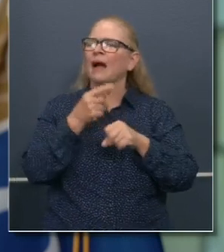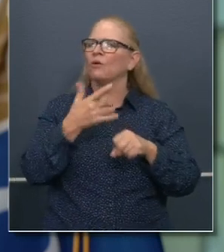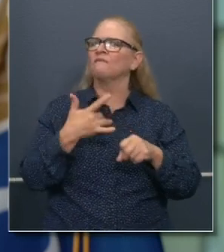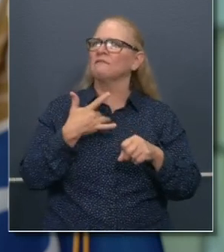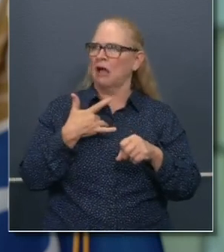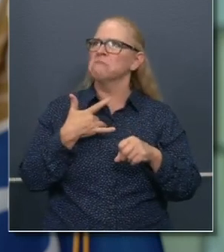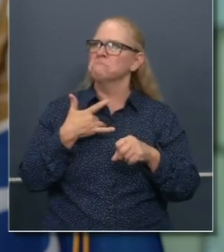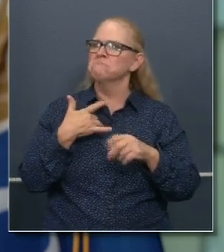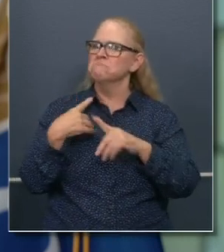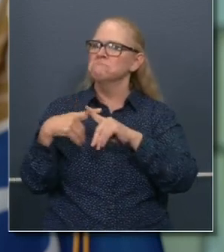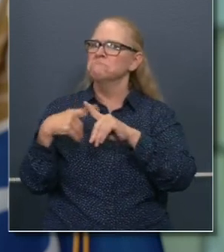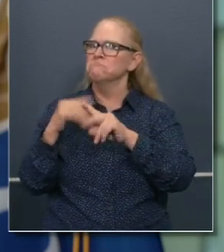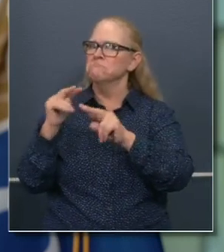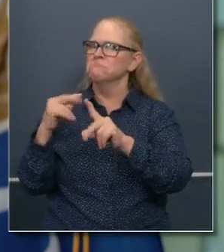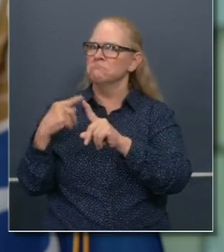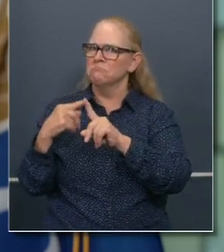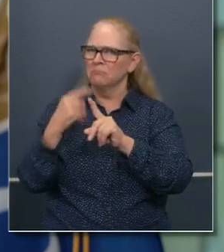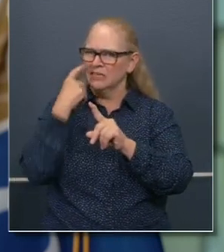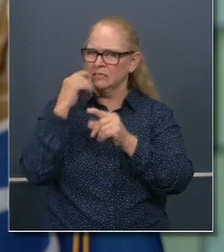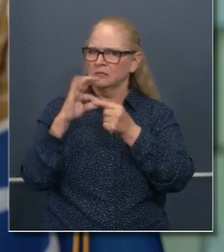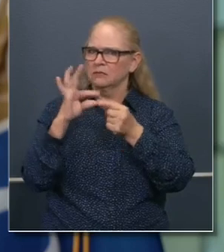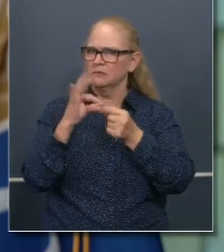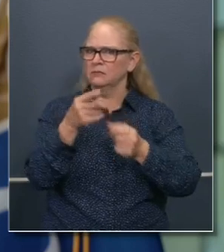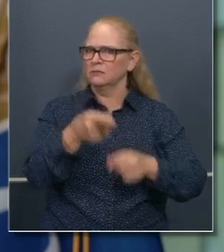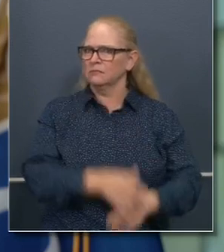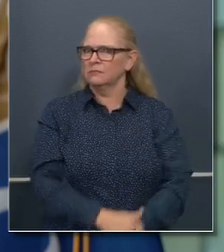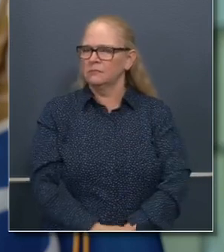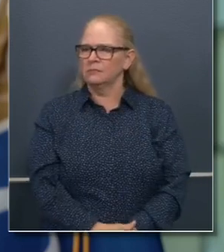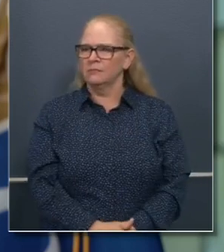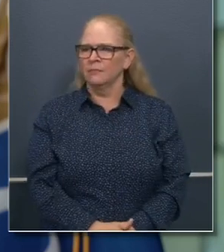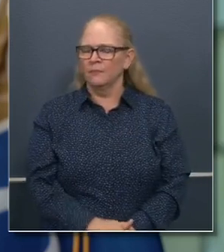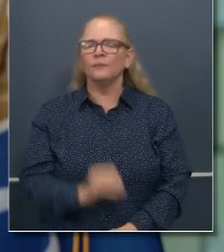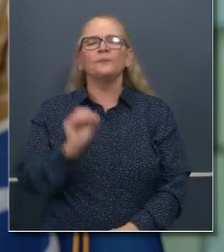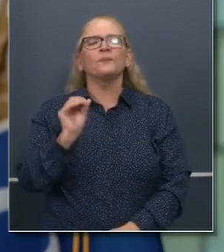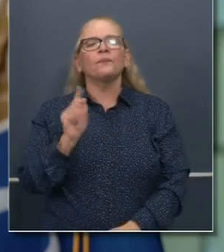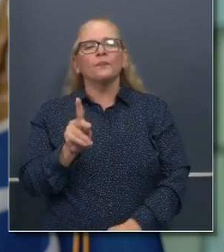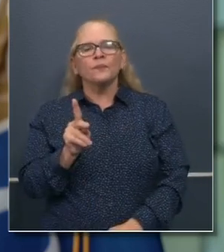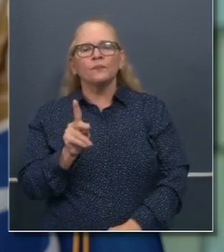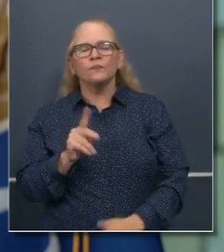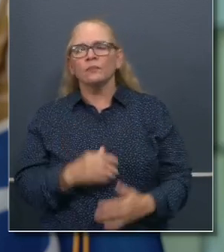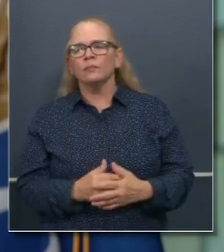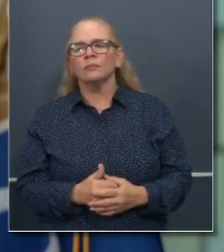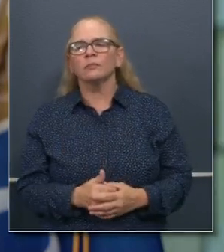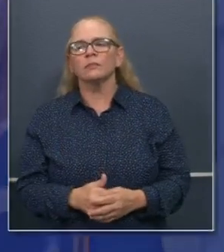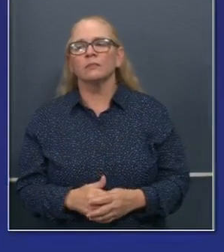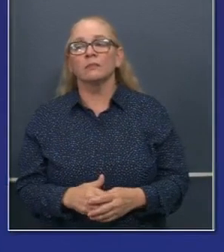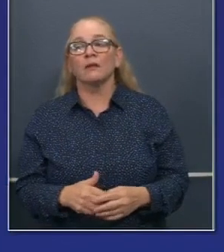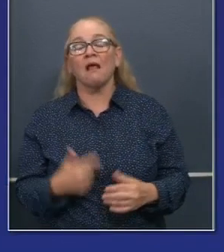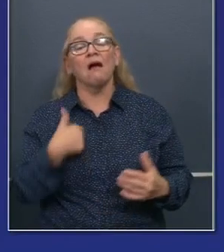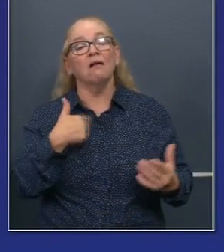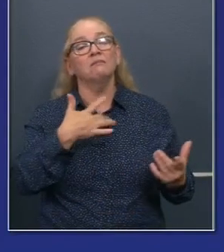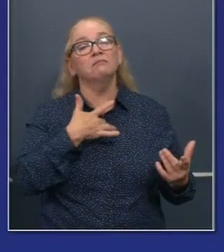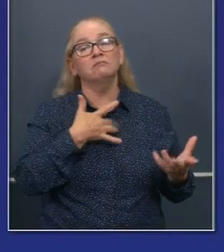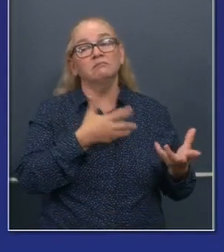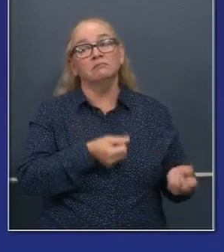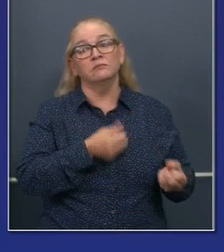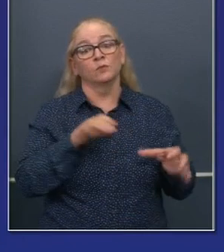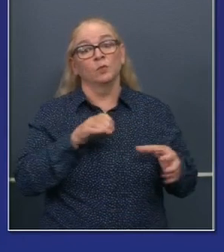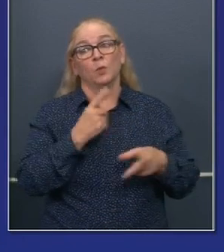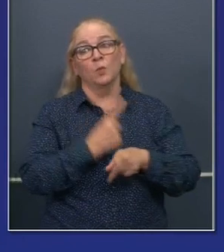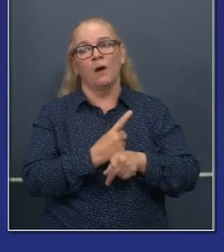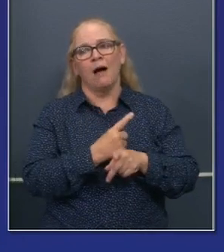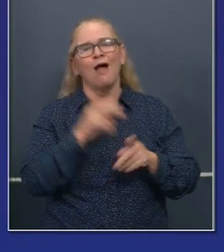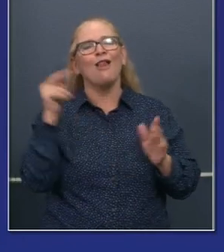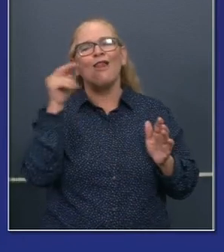bring up the slide on hospitalizations. This is what gives me some confidence we're moving in the right direction. Uh,